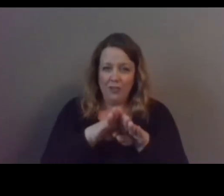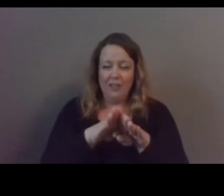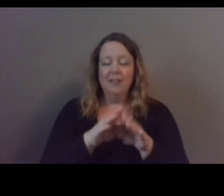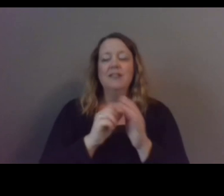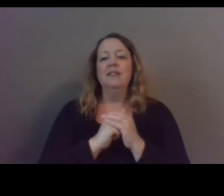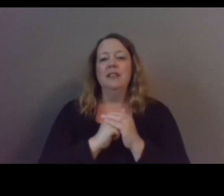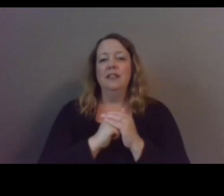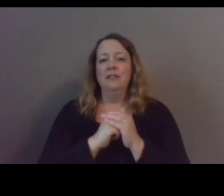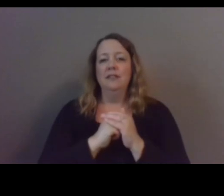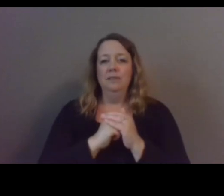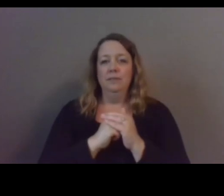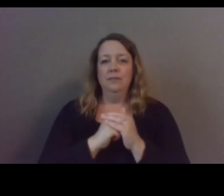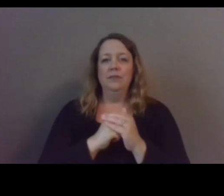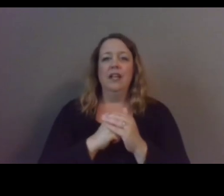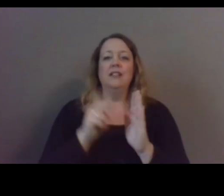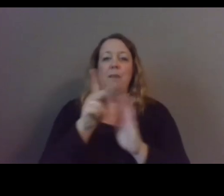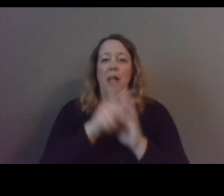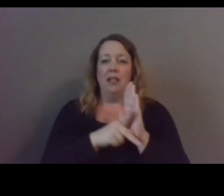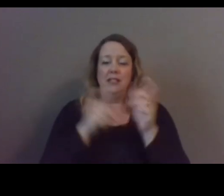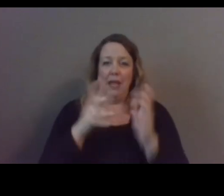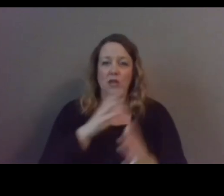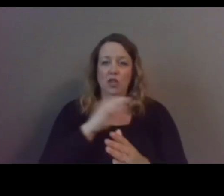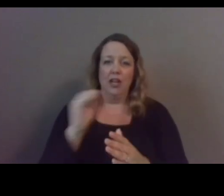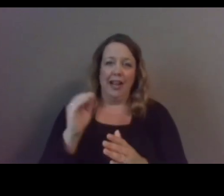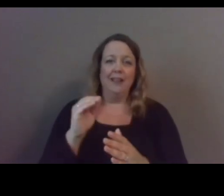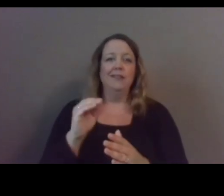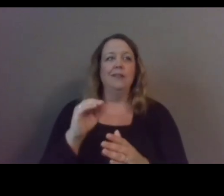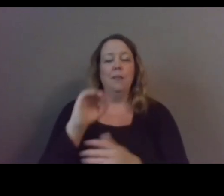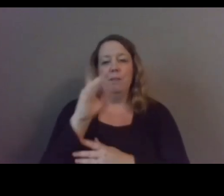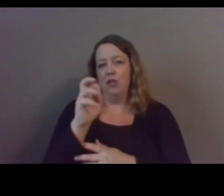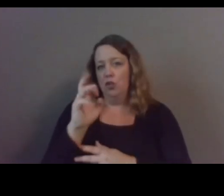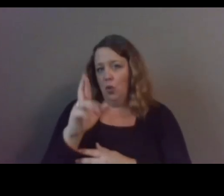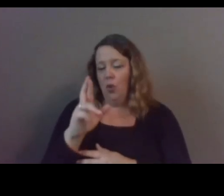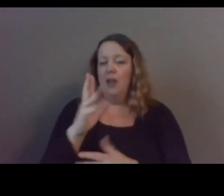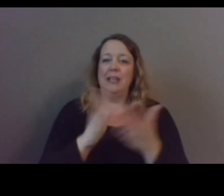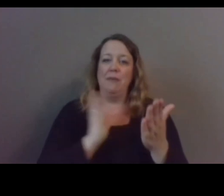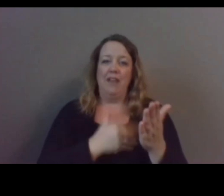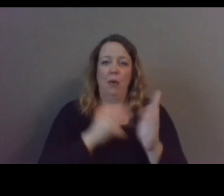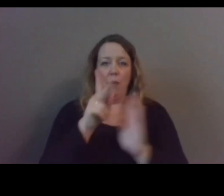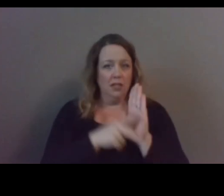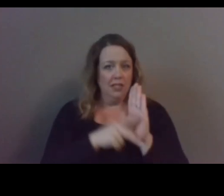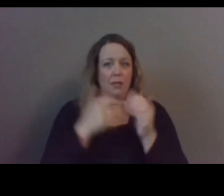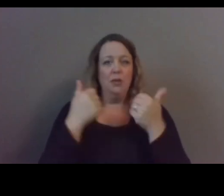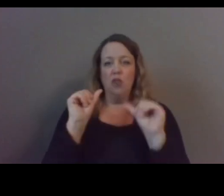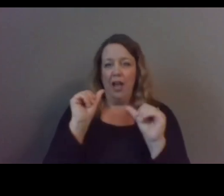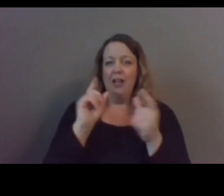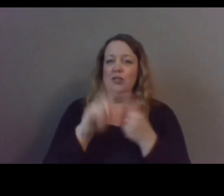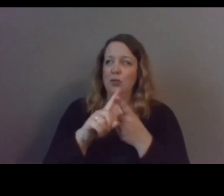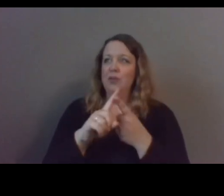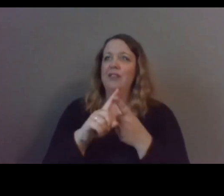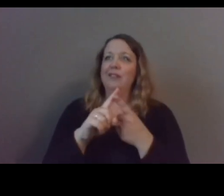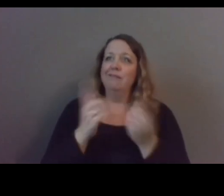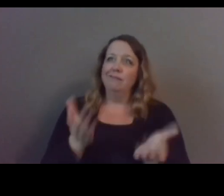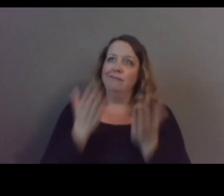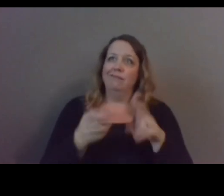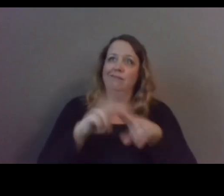our policy manager at mentor if i didn't talk about some of our policy asks that we're looking at um in ways that we can um increase funding to these